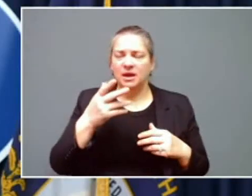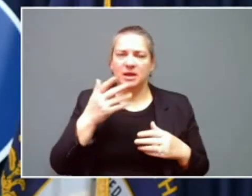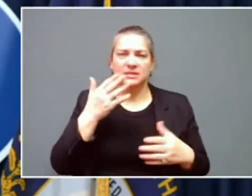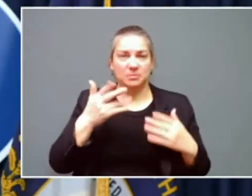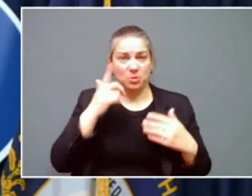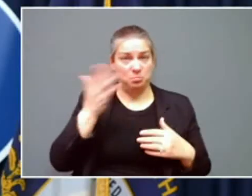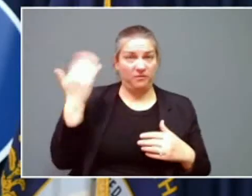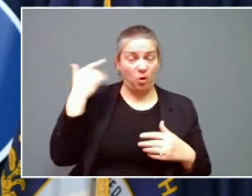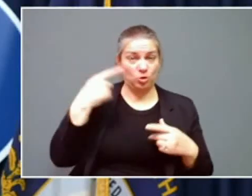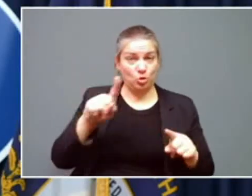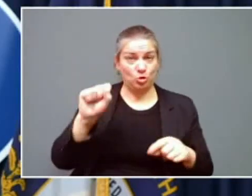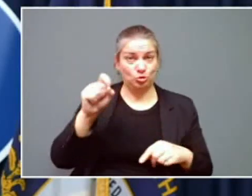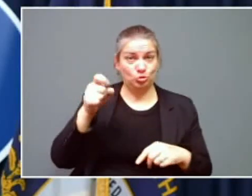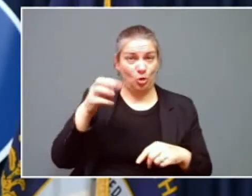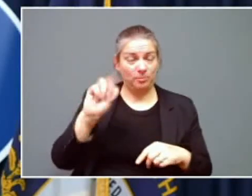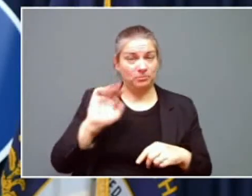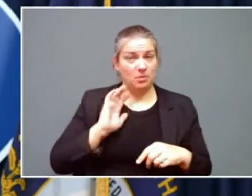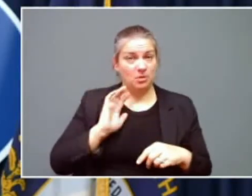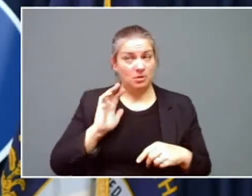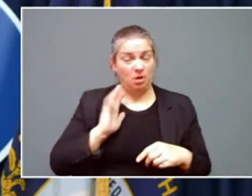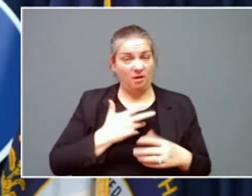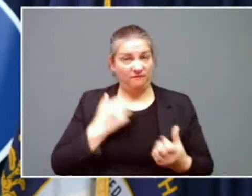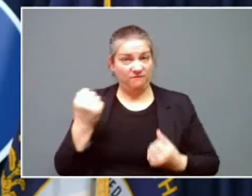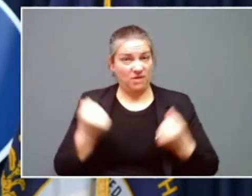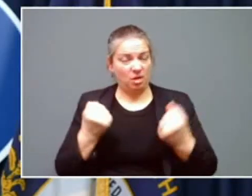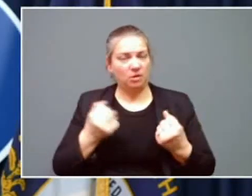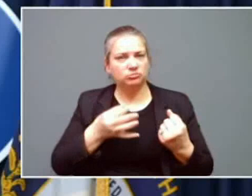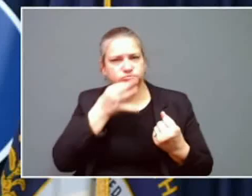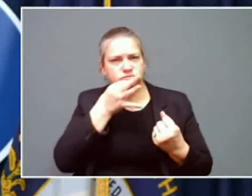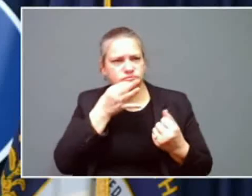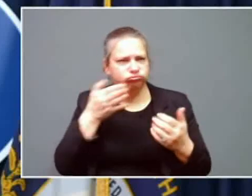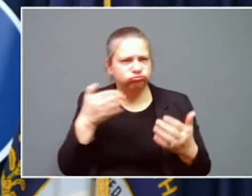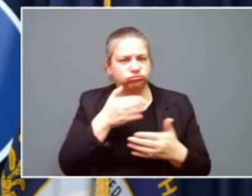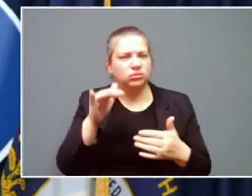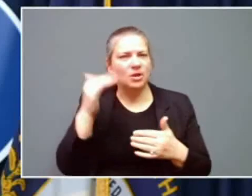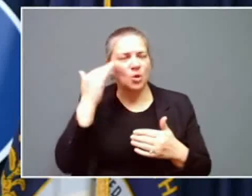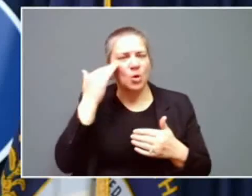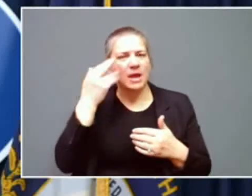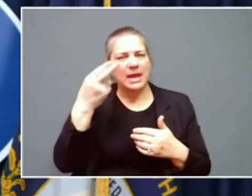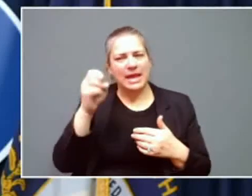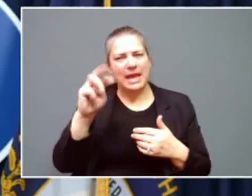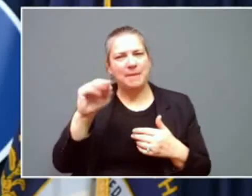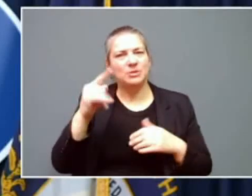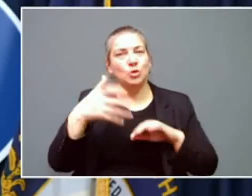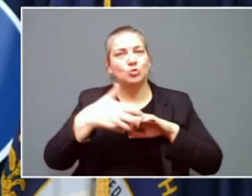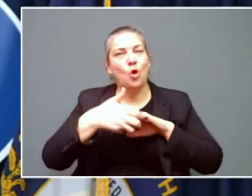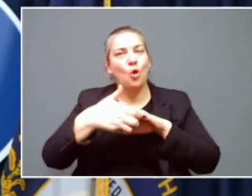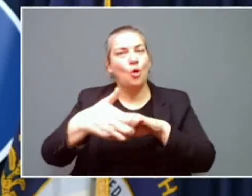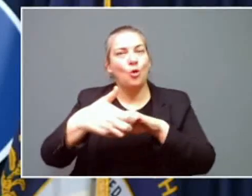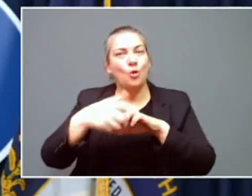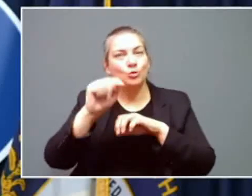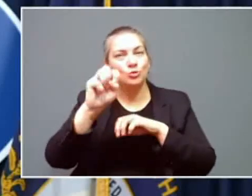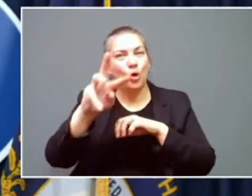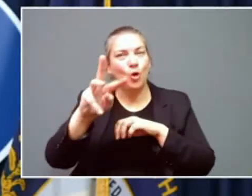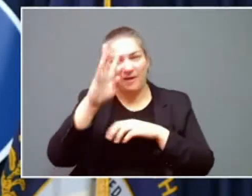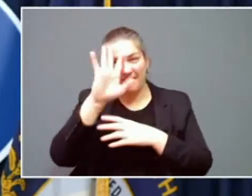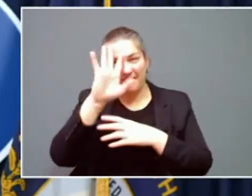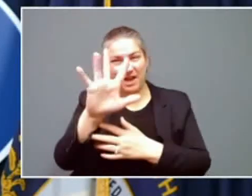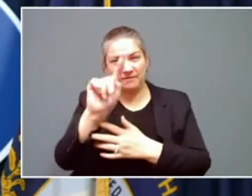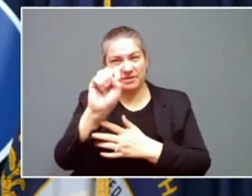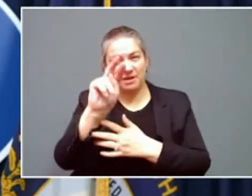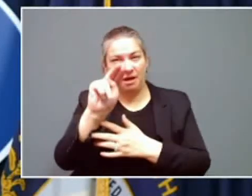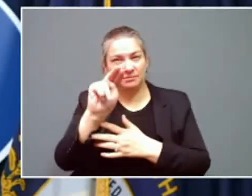storms that we've had some of our, what we call a Hemet tow truck. It's a five-ton truck